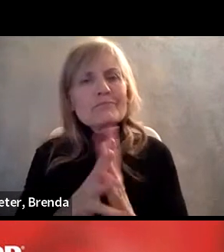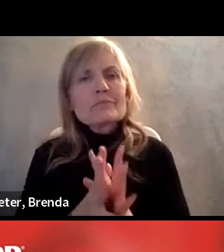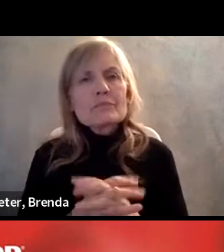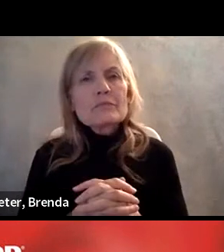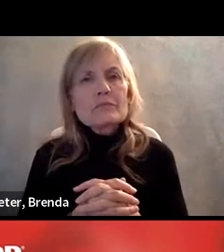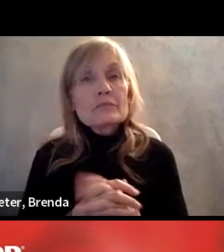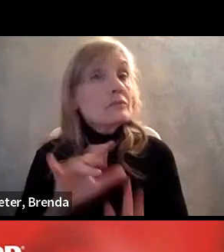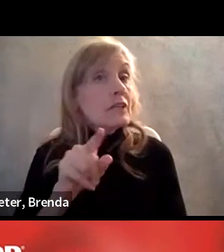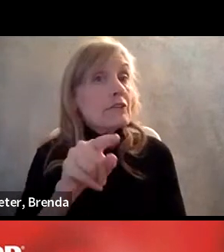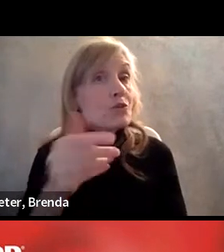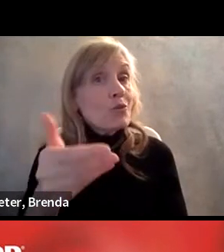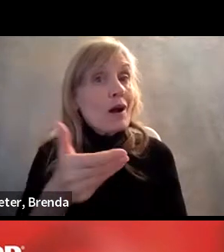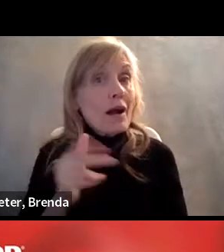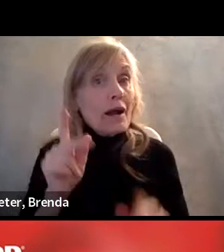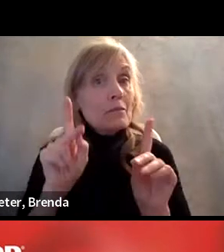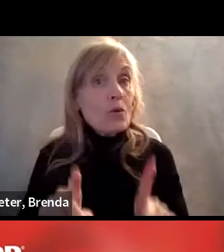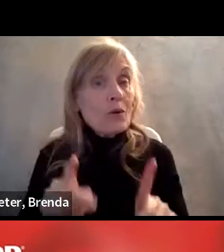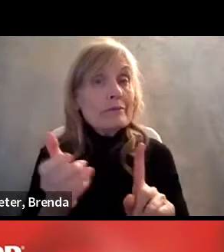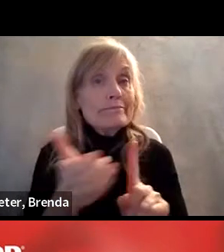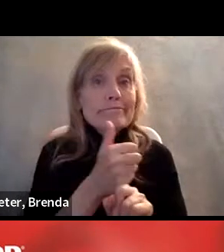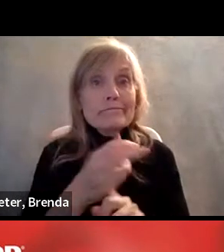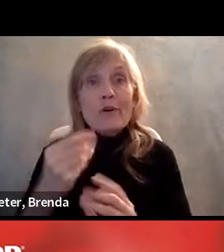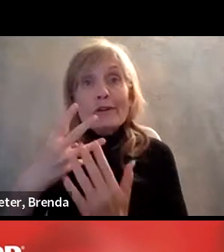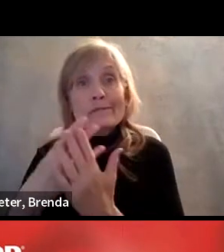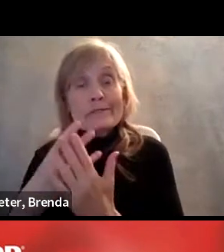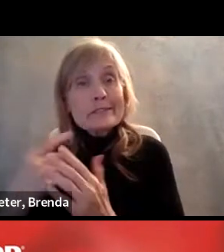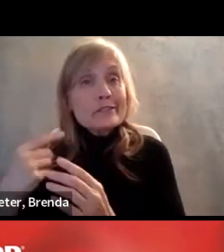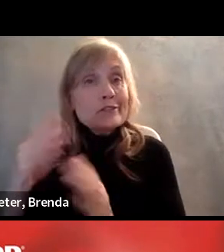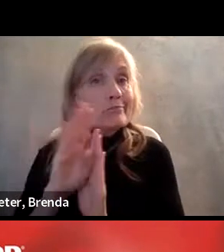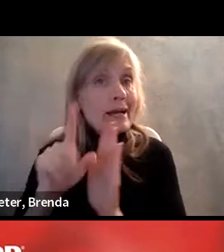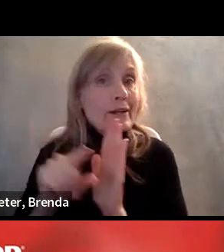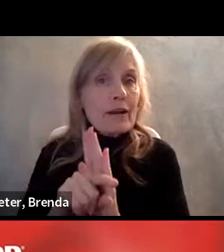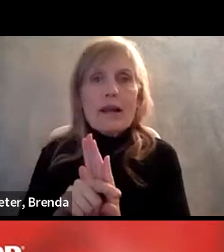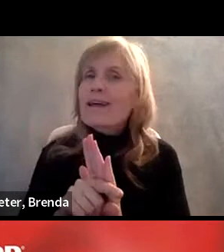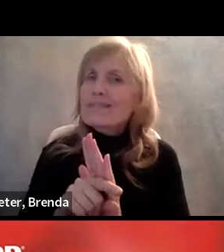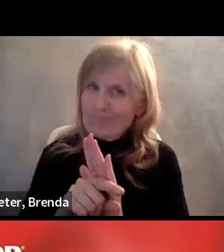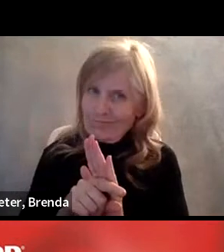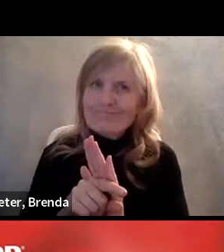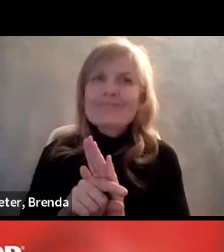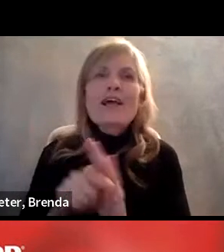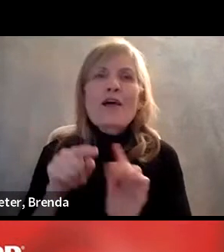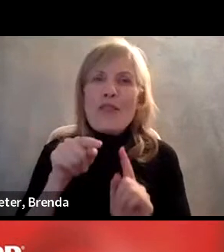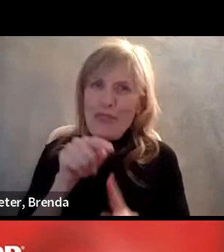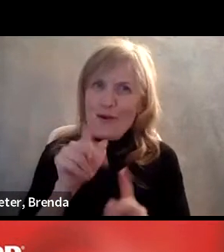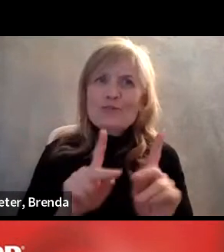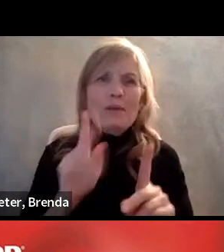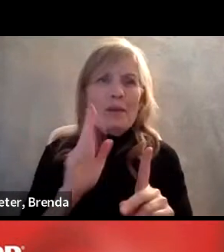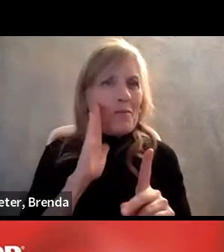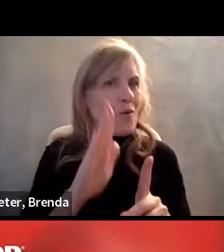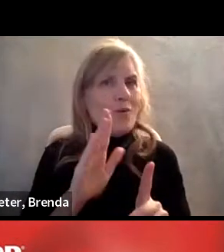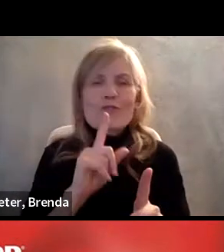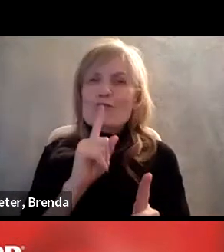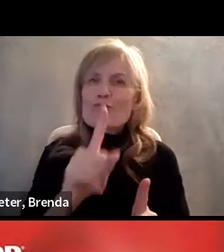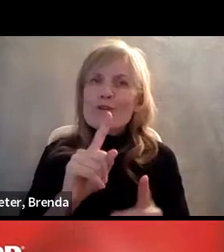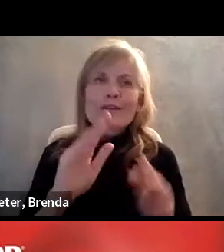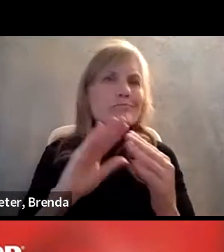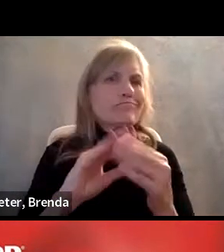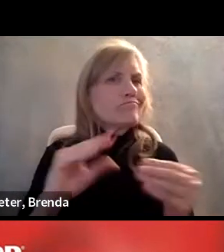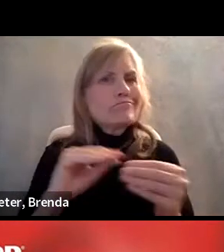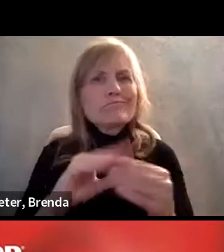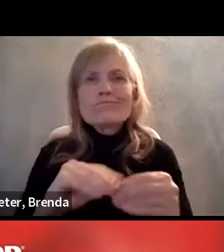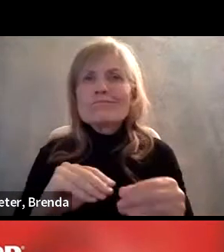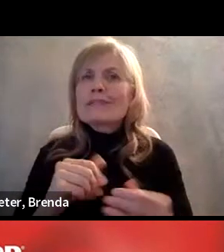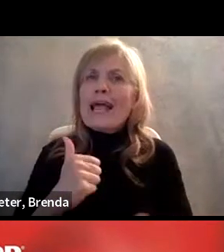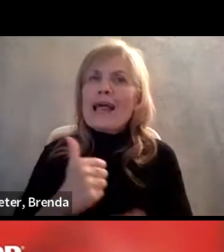with arrest or conviction records, they will be a great referral, a resource to you to engage and to bring you other good, ready talent.